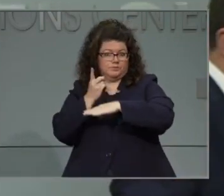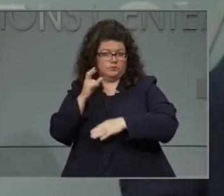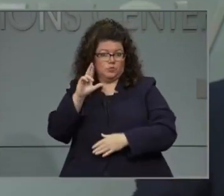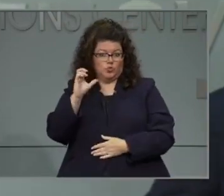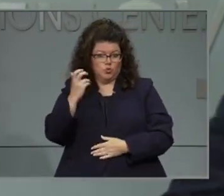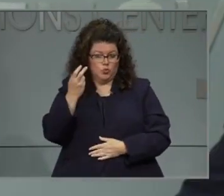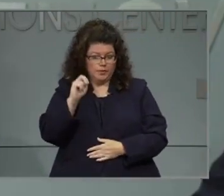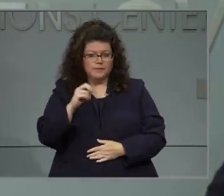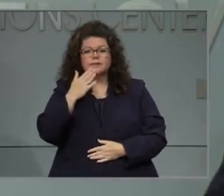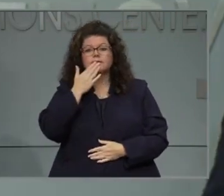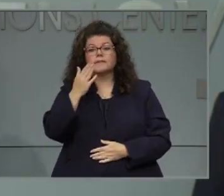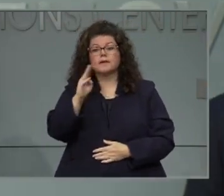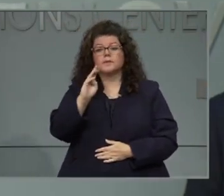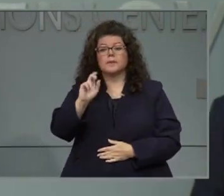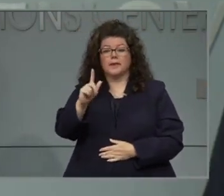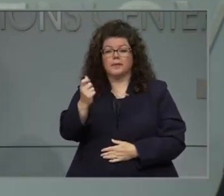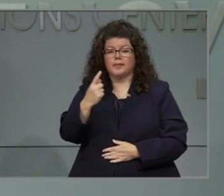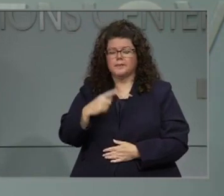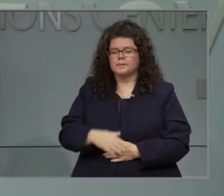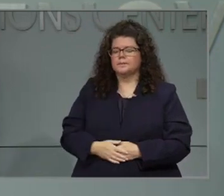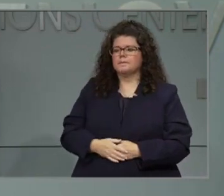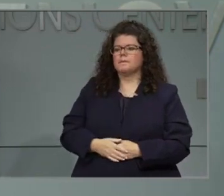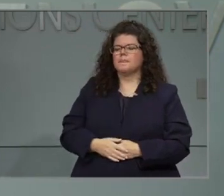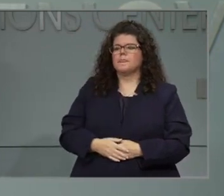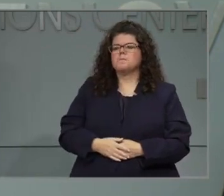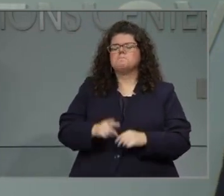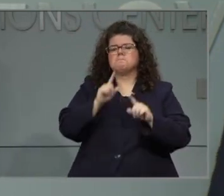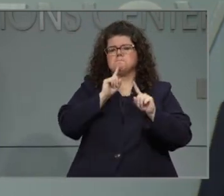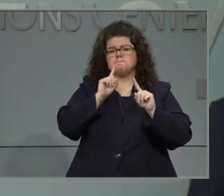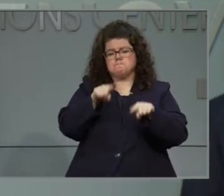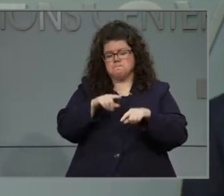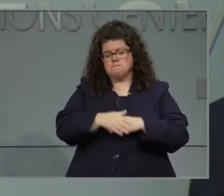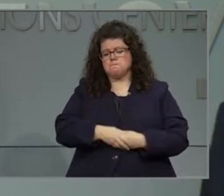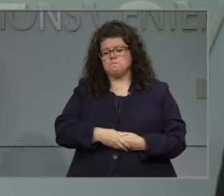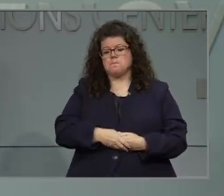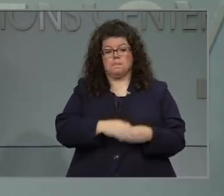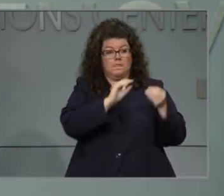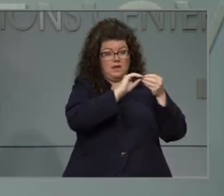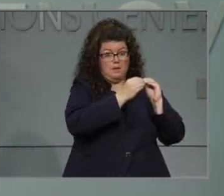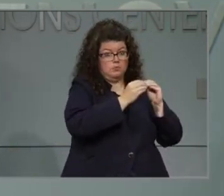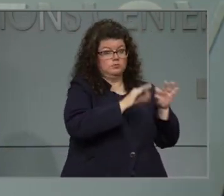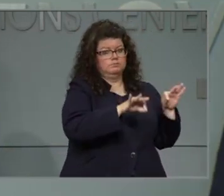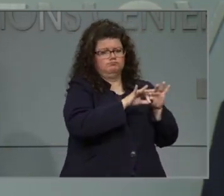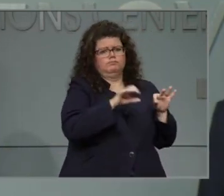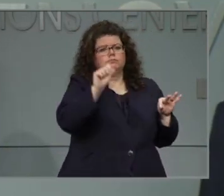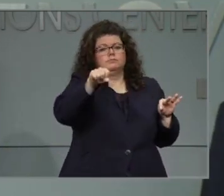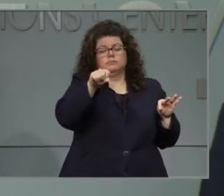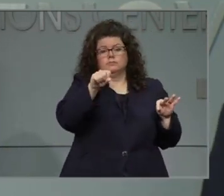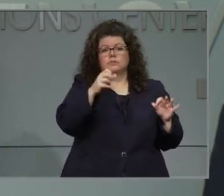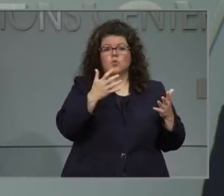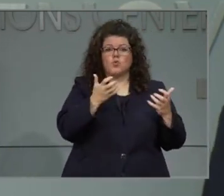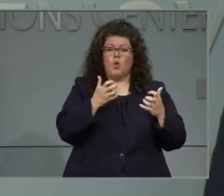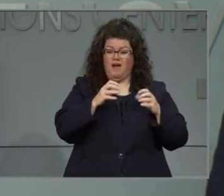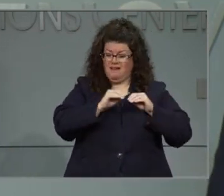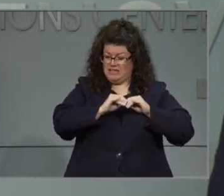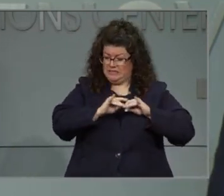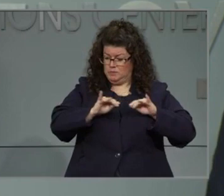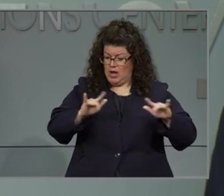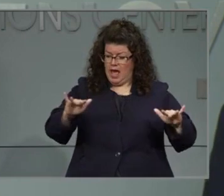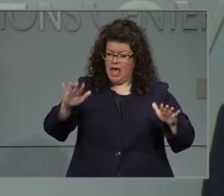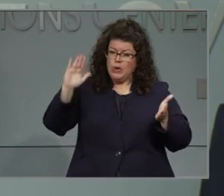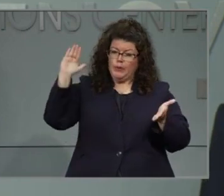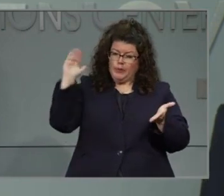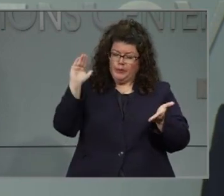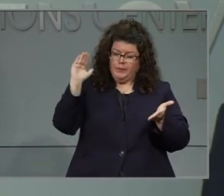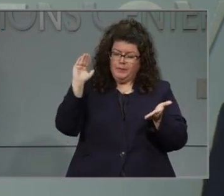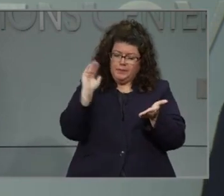Thanks, Michael. Well, as I was saying, in addition to the metrics, which are important, we want to get viral spread down as low as we